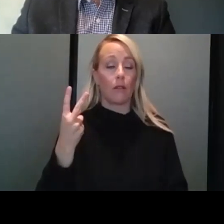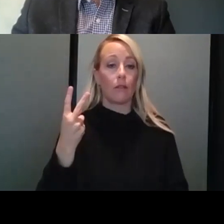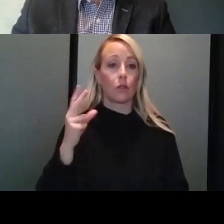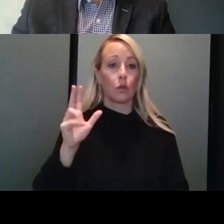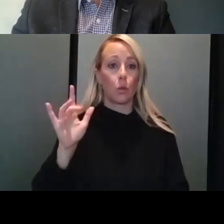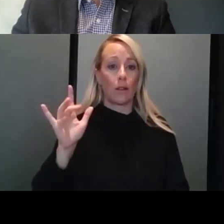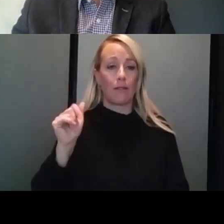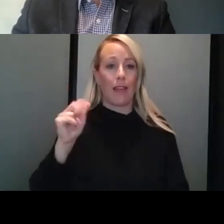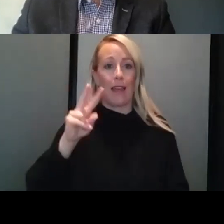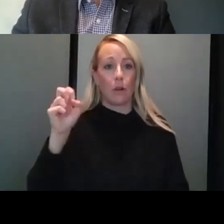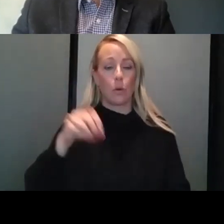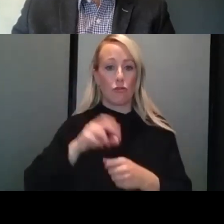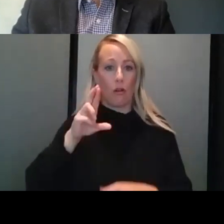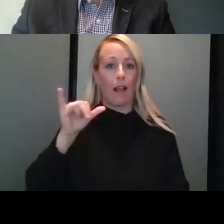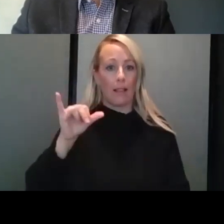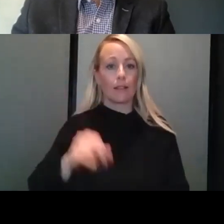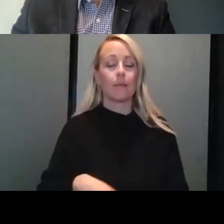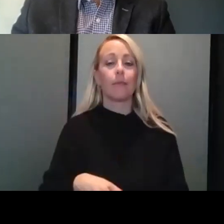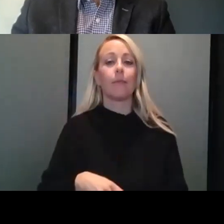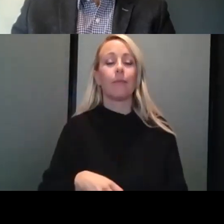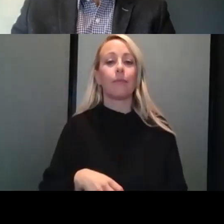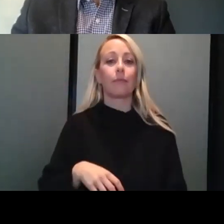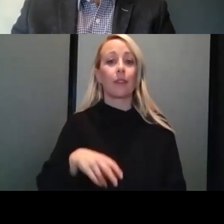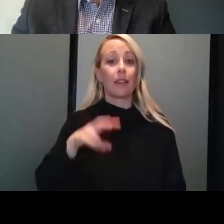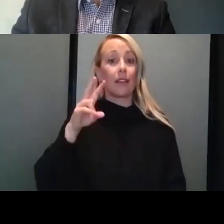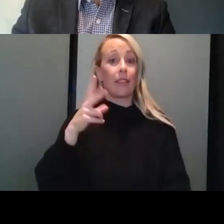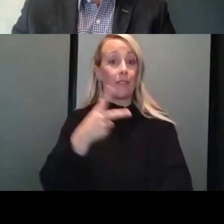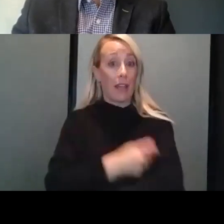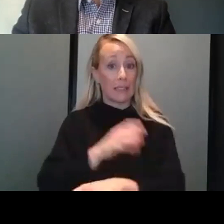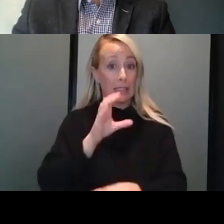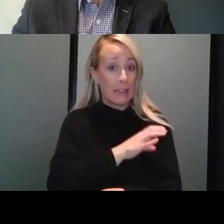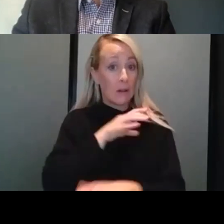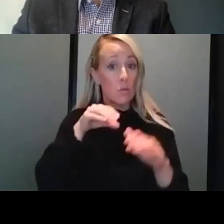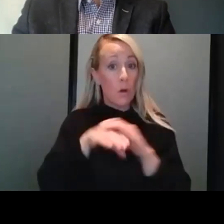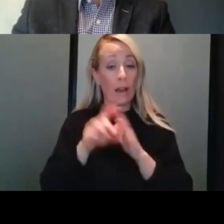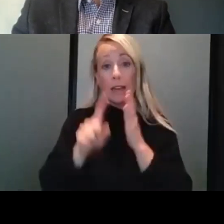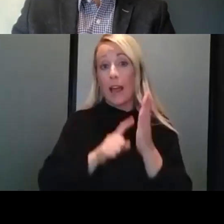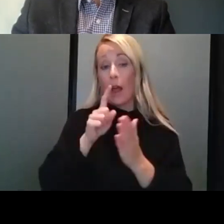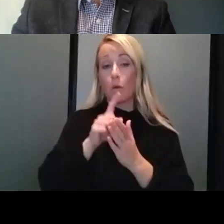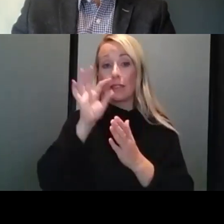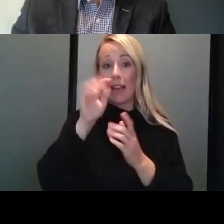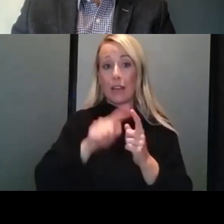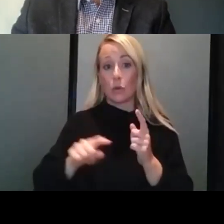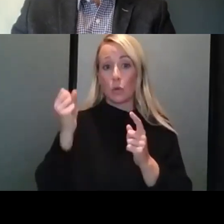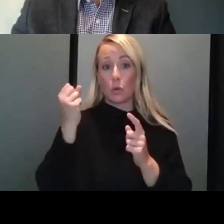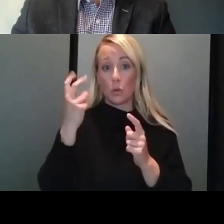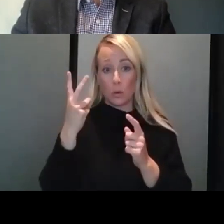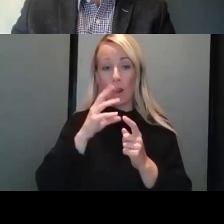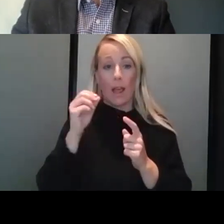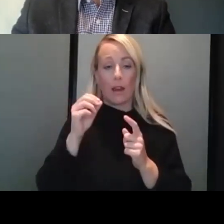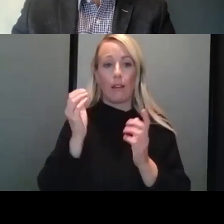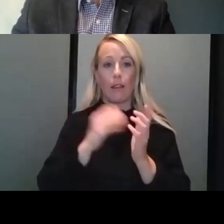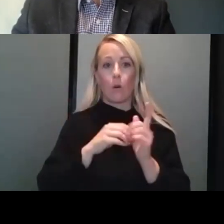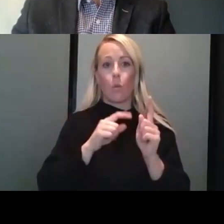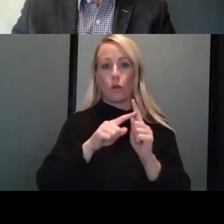in Rock Island. The vaccine clinic walk-in hours are 9 to noon and then again 1 to 4 pm